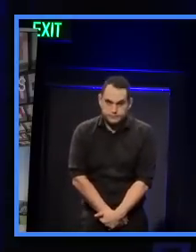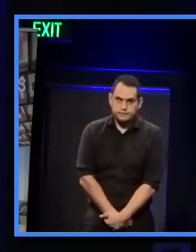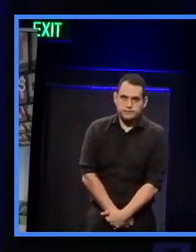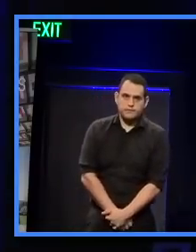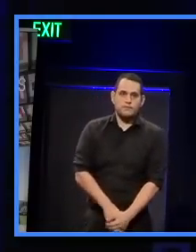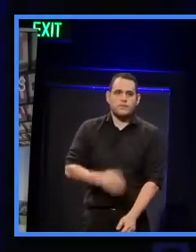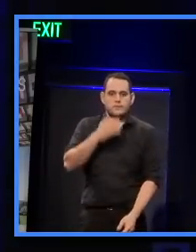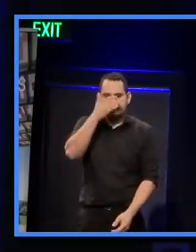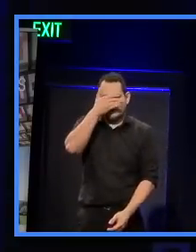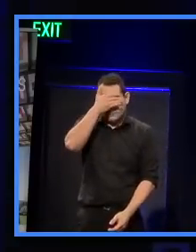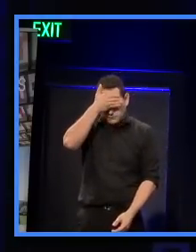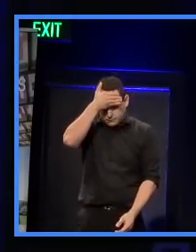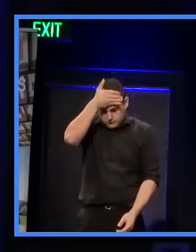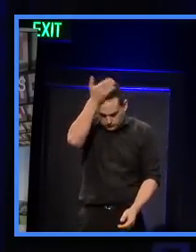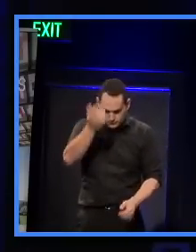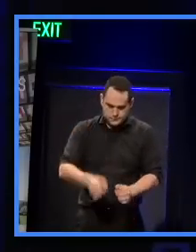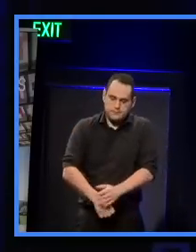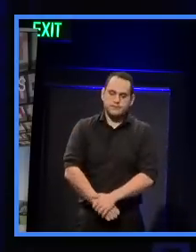Is that okay?